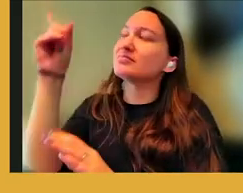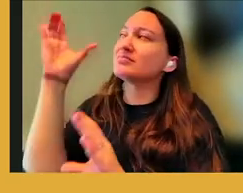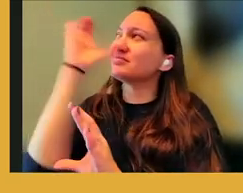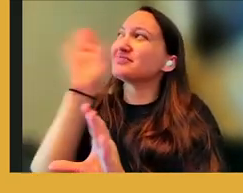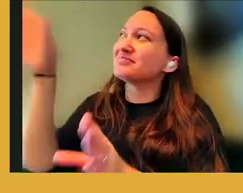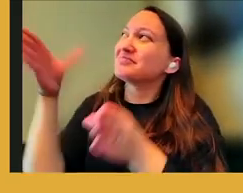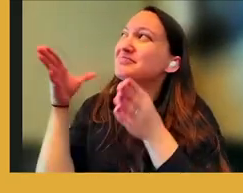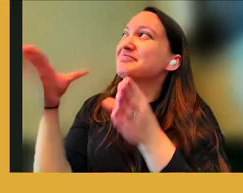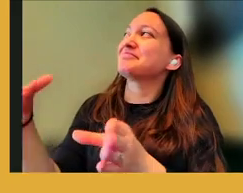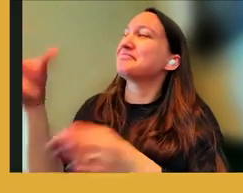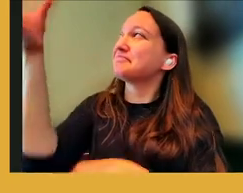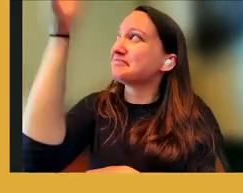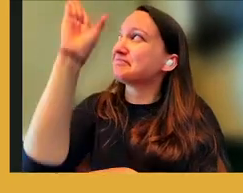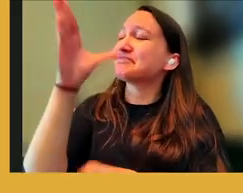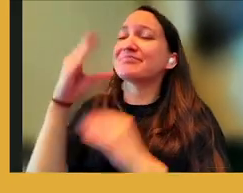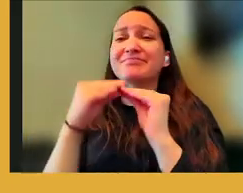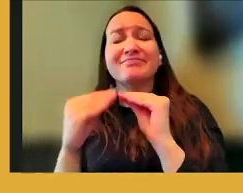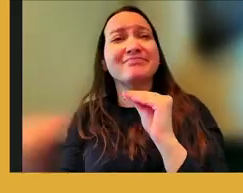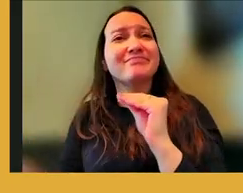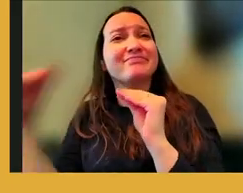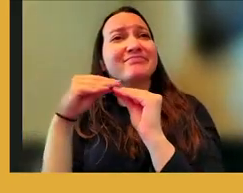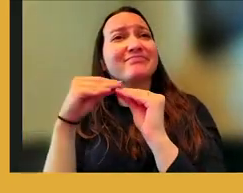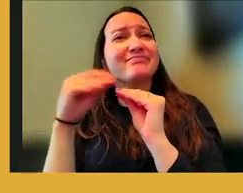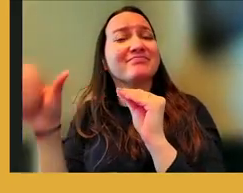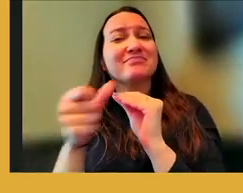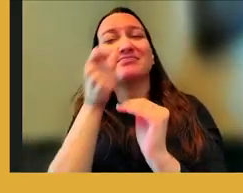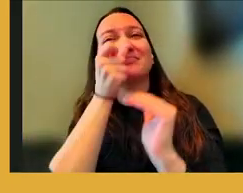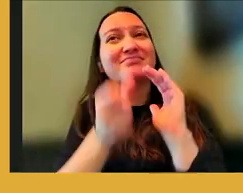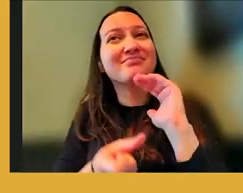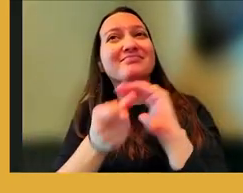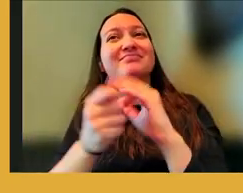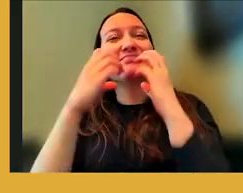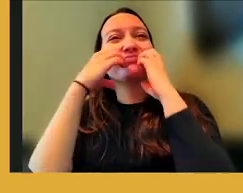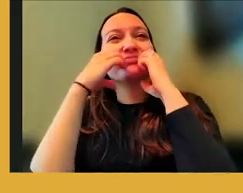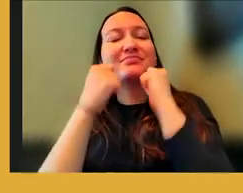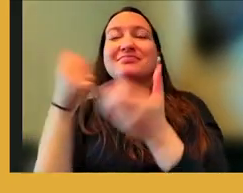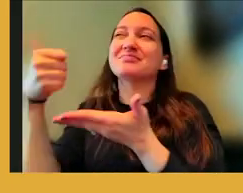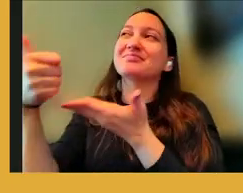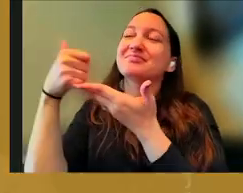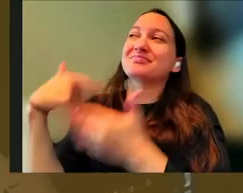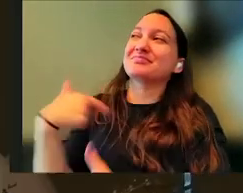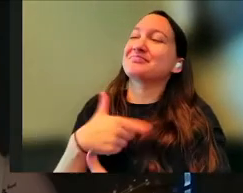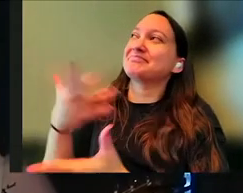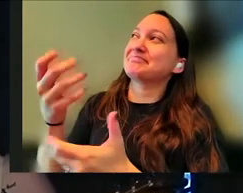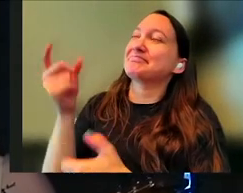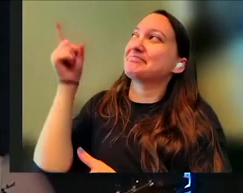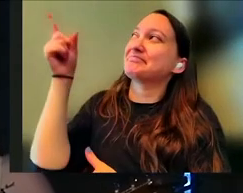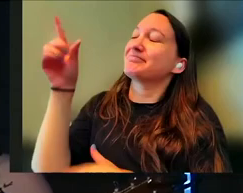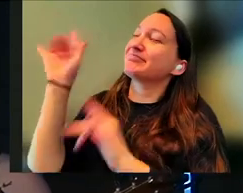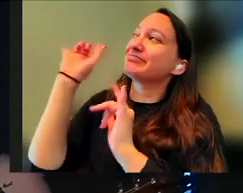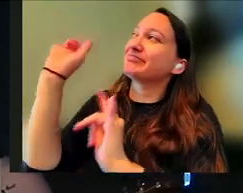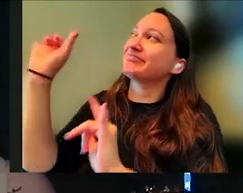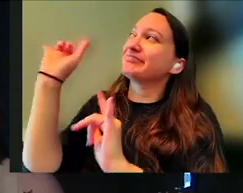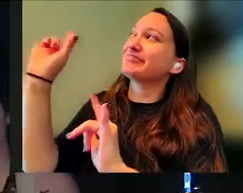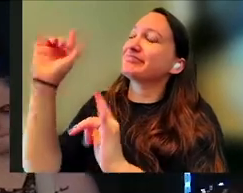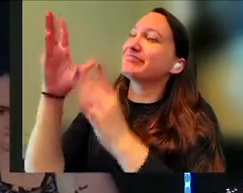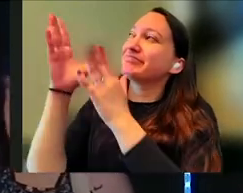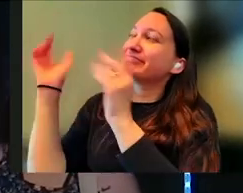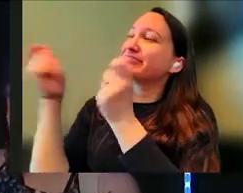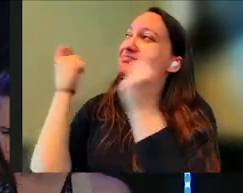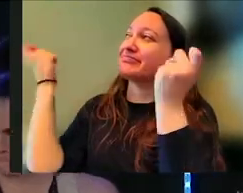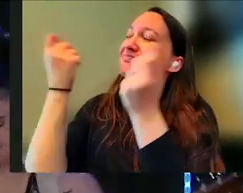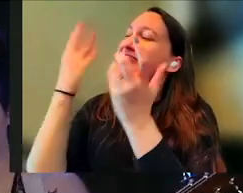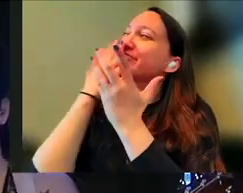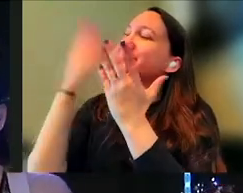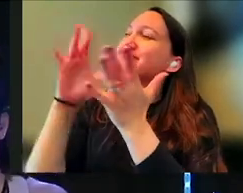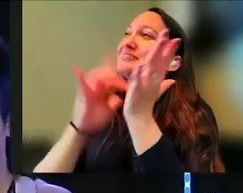God. More than anything else, like hidden treasure, Lord, help us to want you. We love you, we praise you, and we thank you.